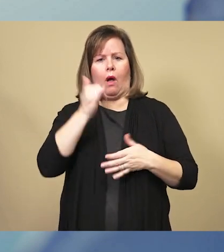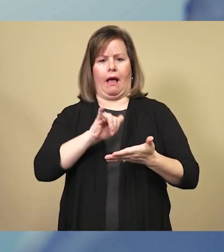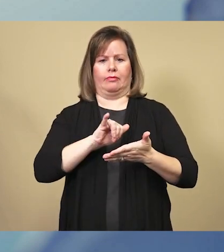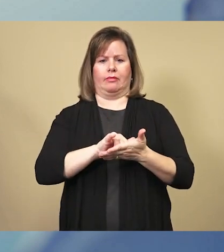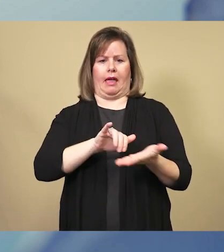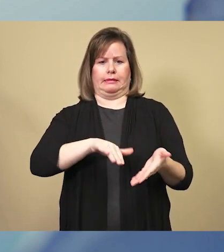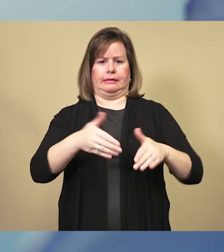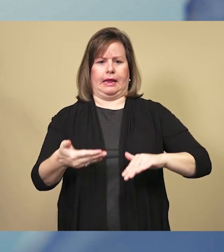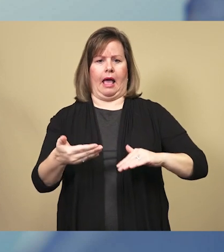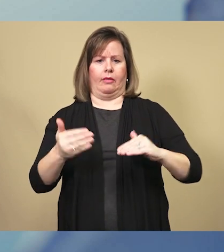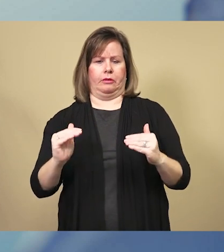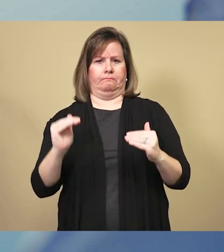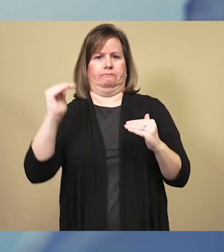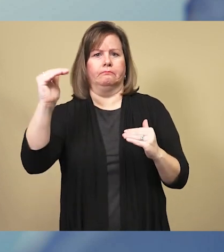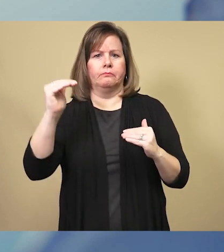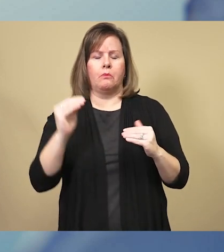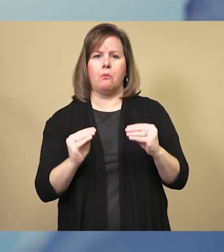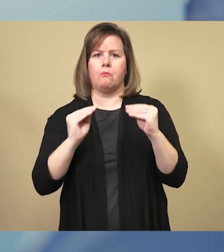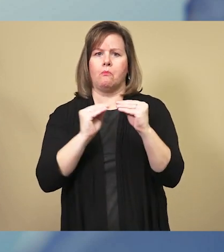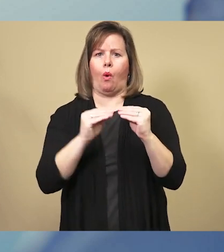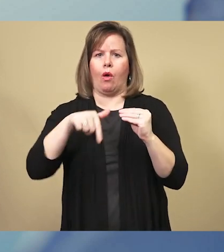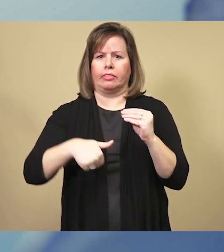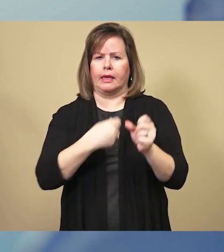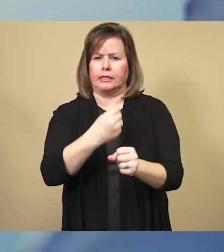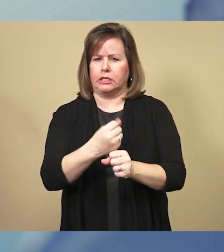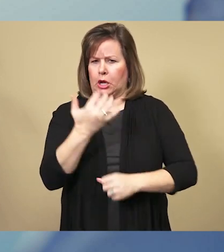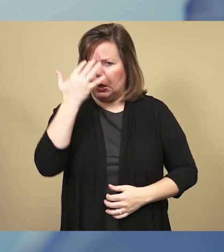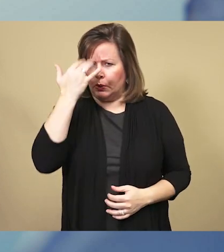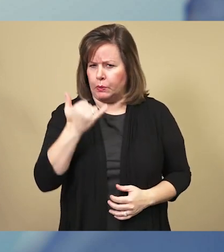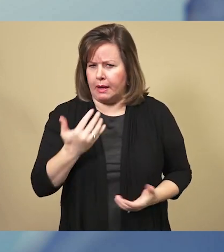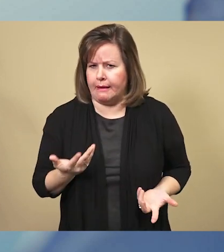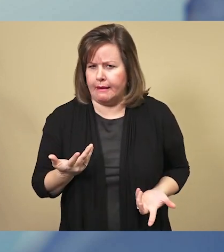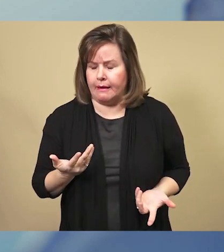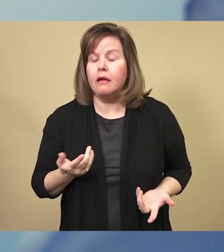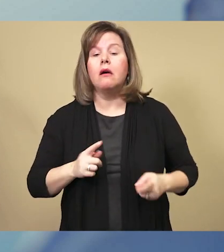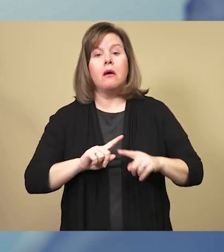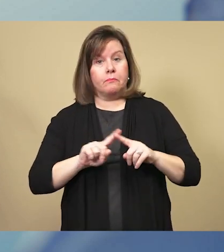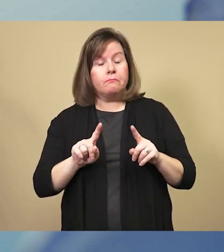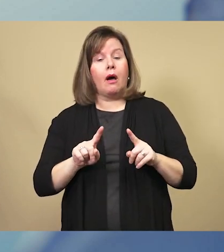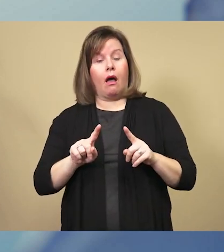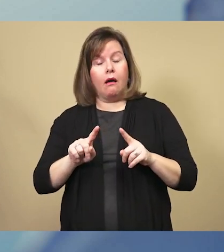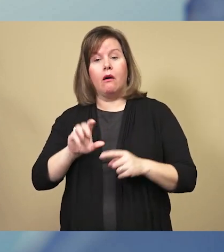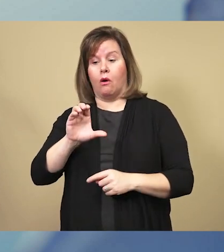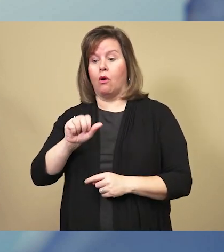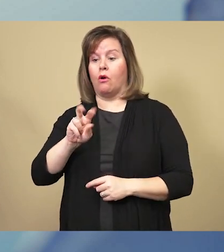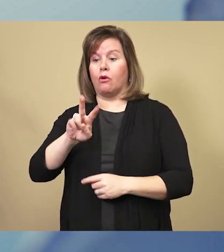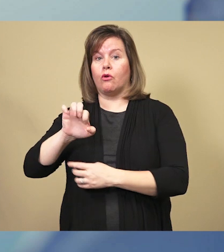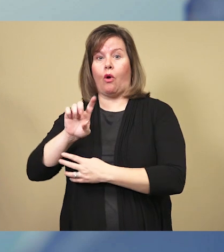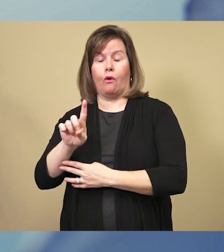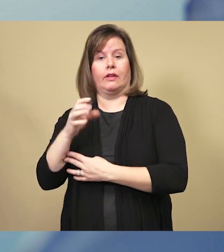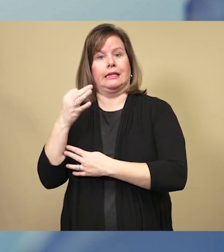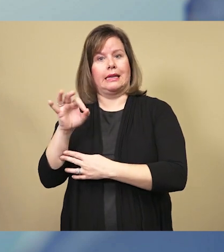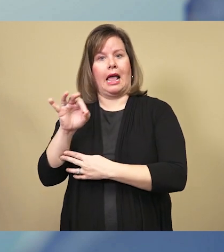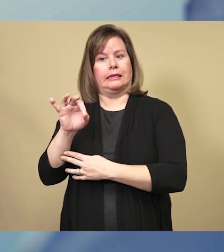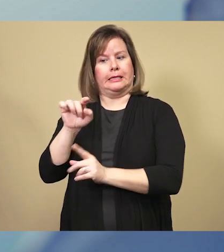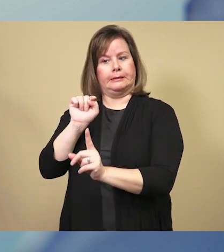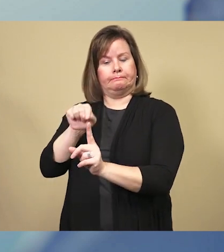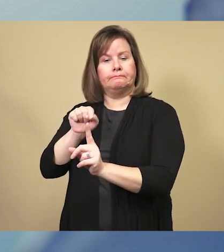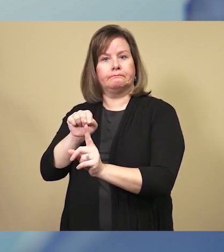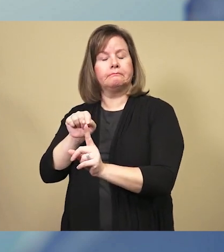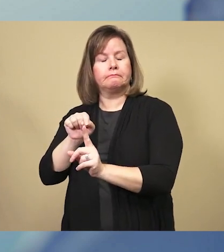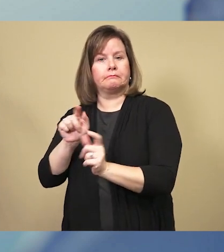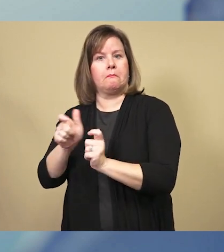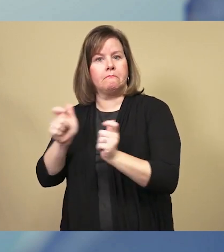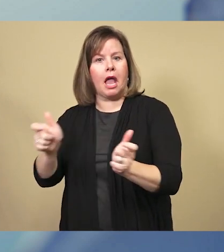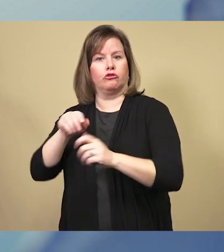large number of excess deaths this year. But certainly, COVID-19 is a major contributor to that. And COVID-19 remains